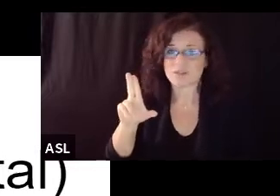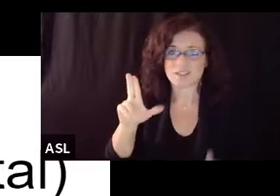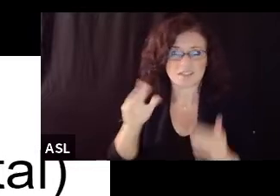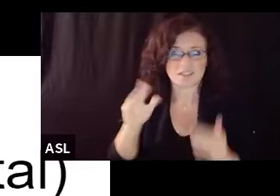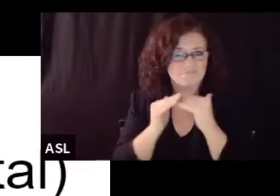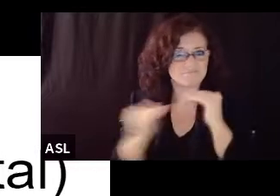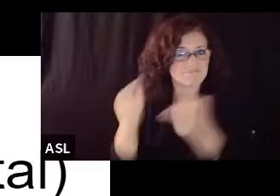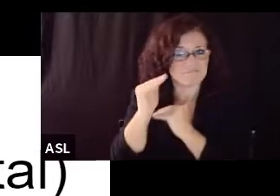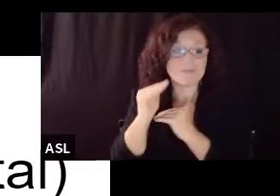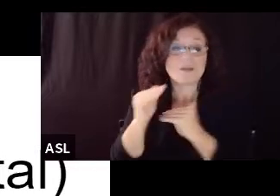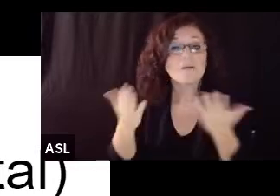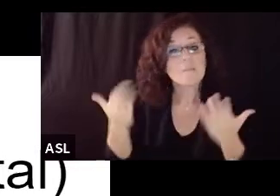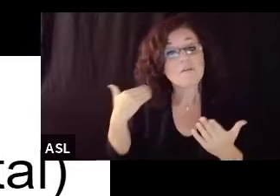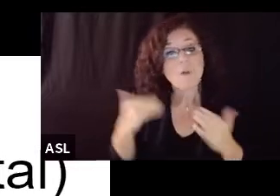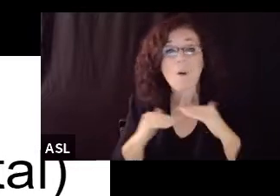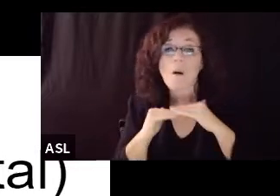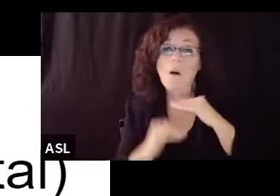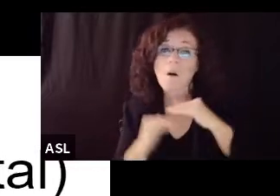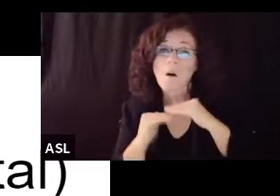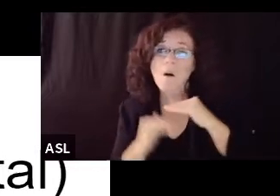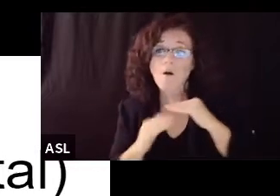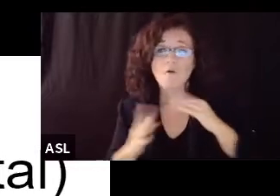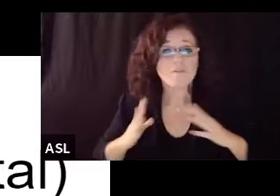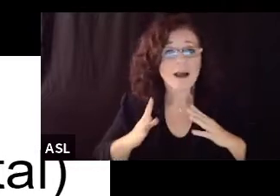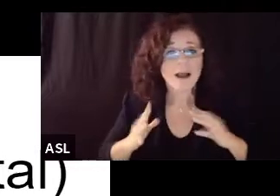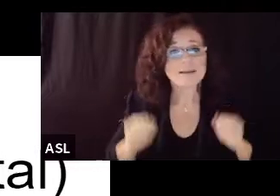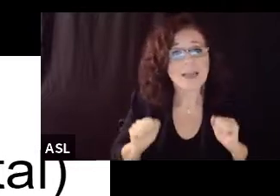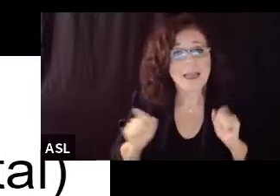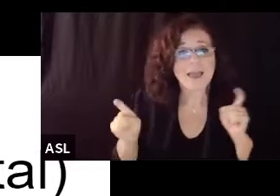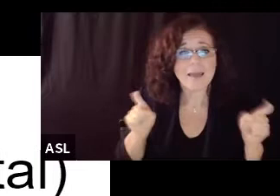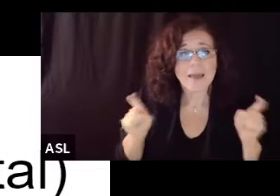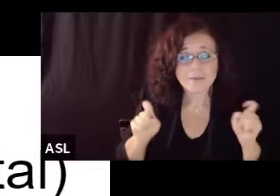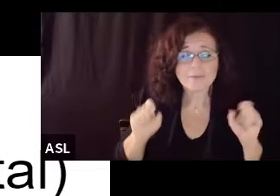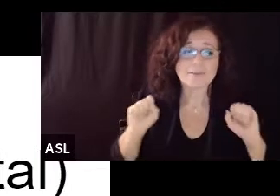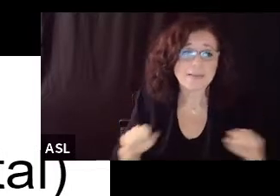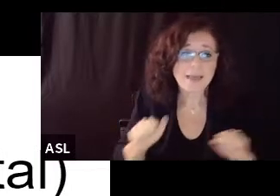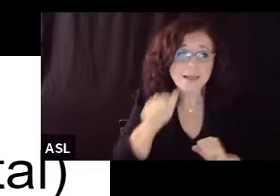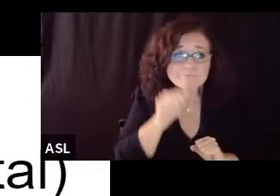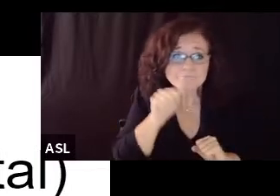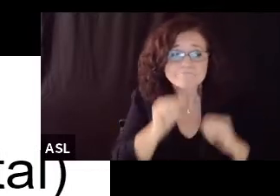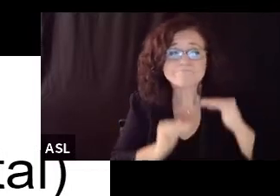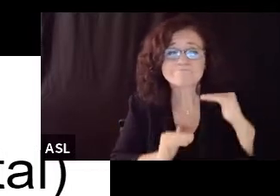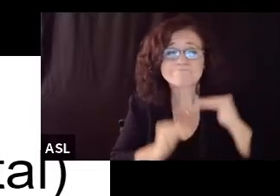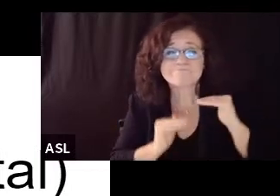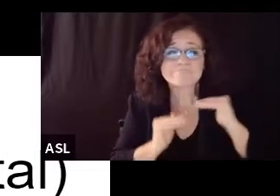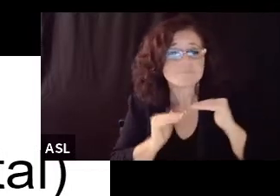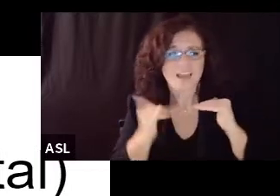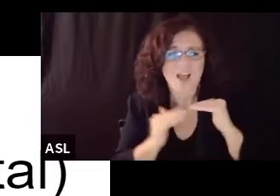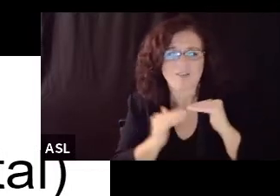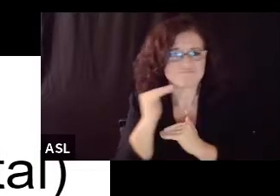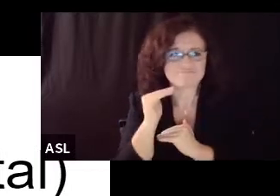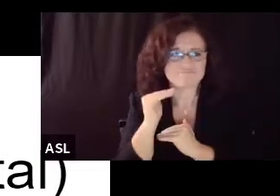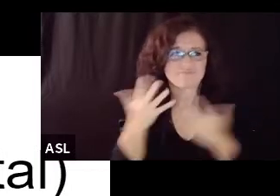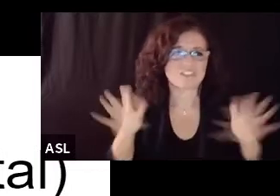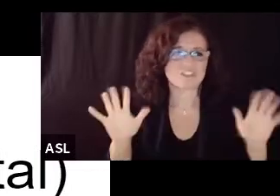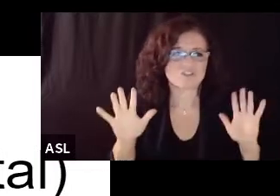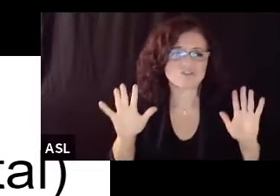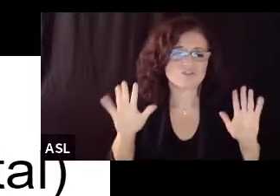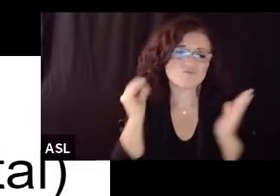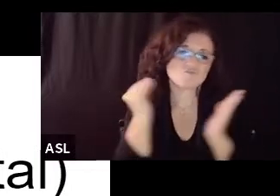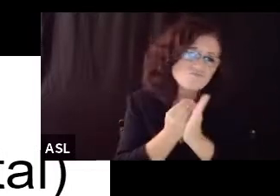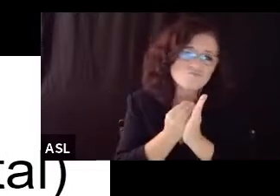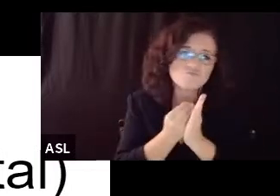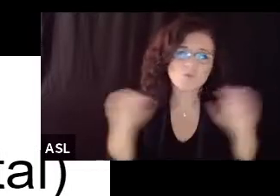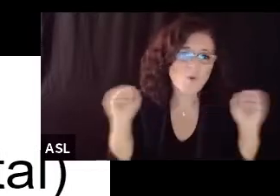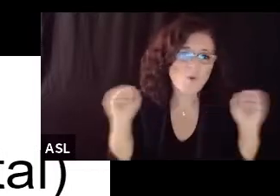of zero um for the Santa Barbara County area this is the adjusted ICU capacity um this